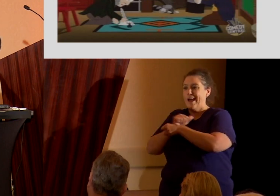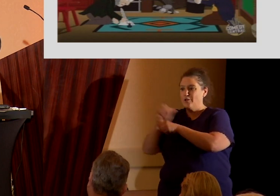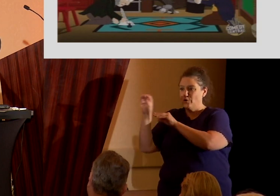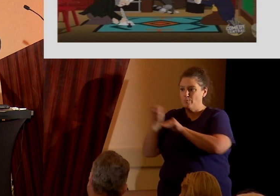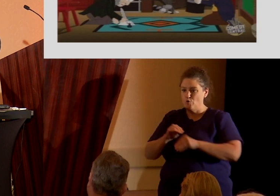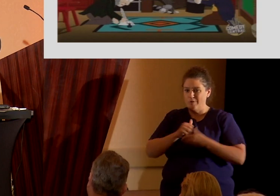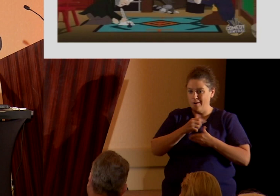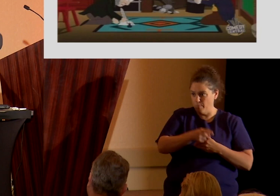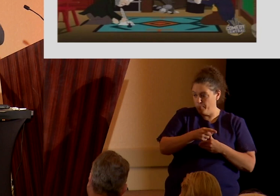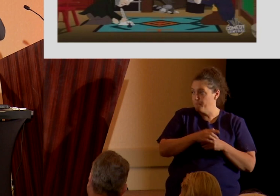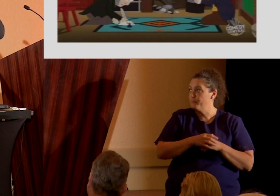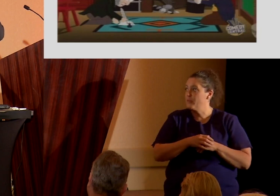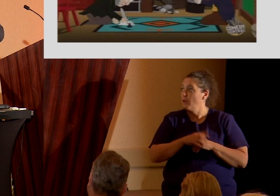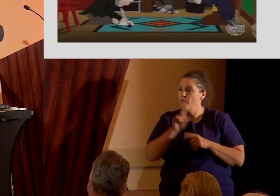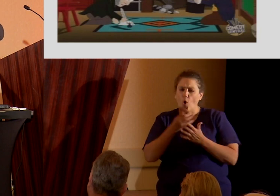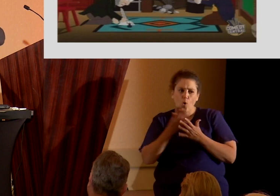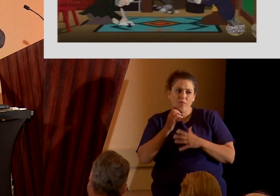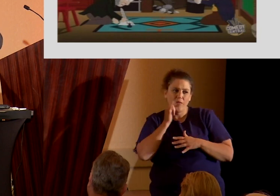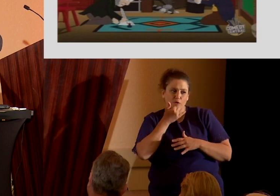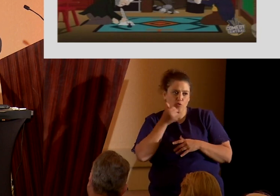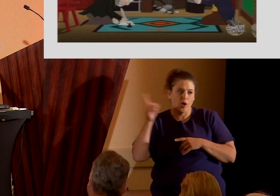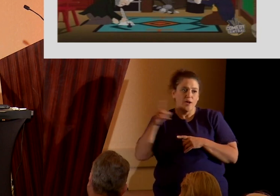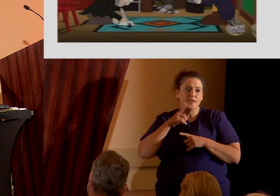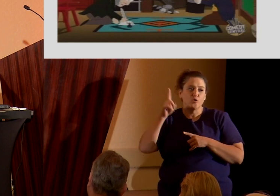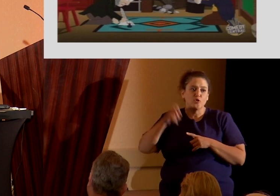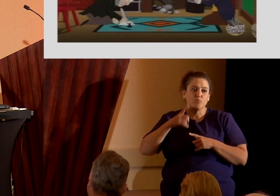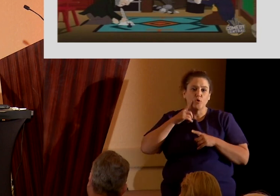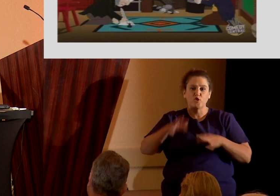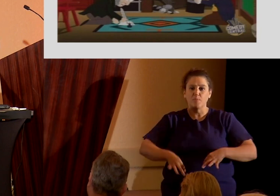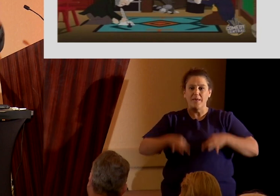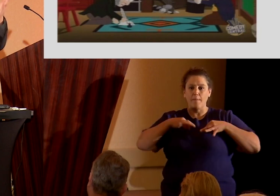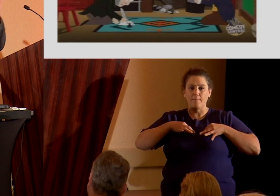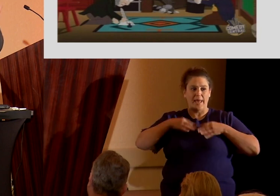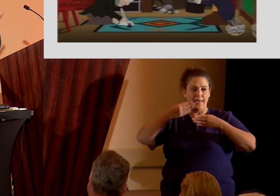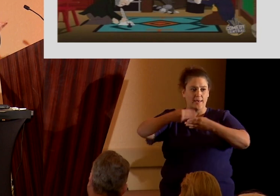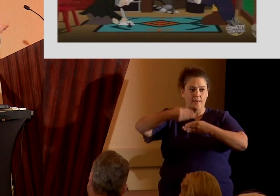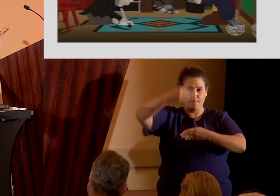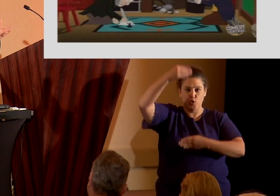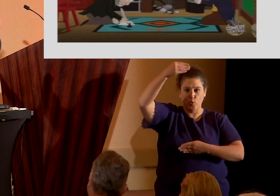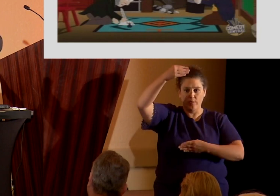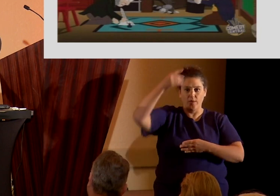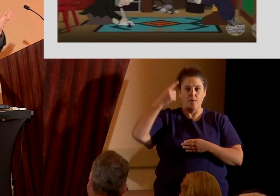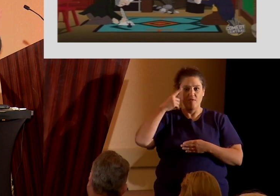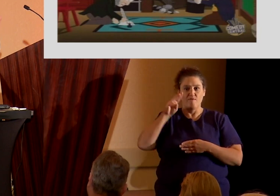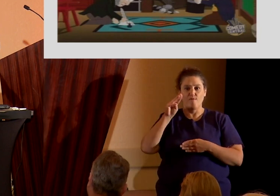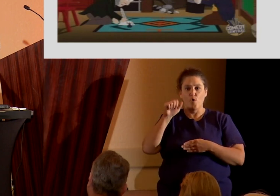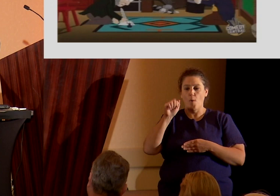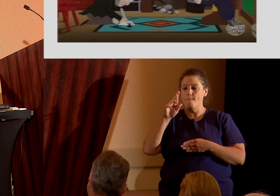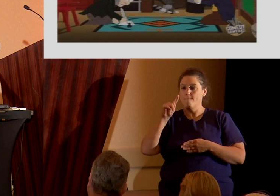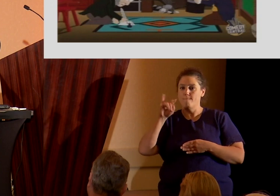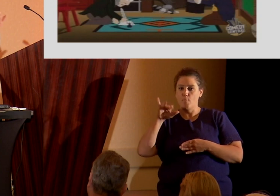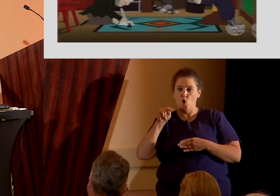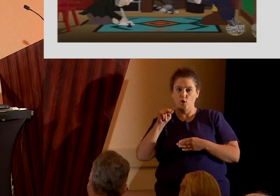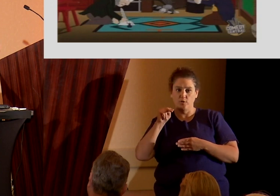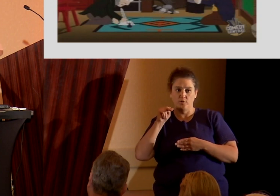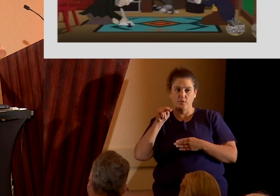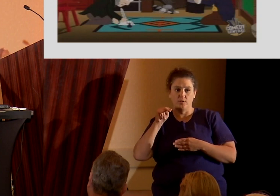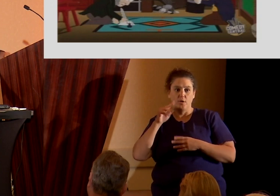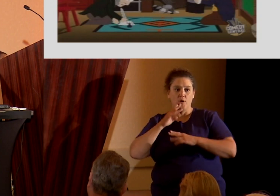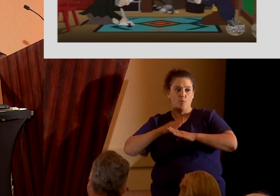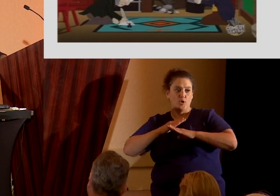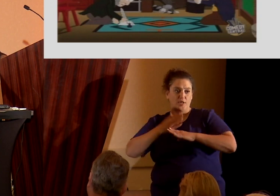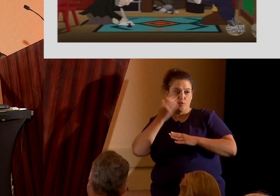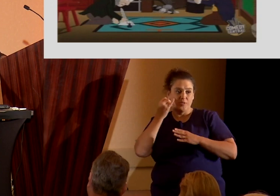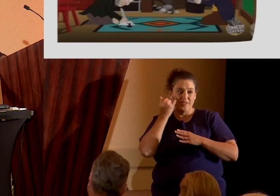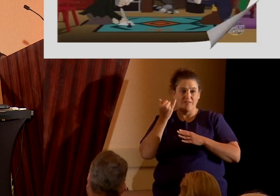in the South Park episode here is that there should be a blanket in between them for Martin's protection, you see, because if anyone saw the prophet at work, he'd be struck